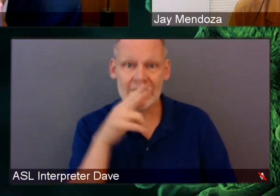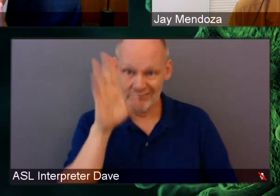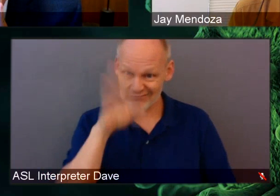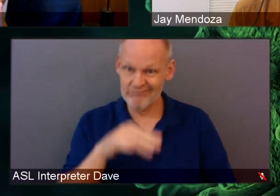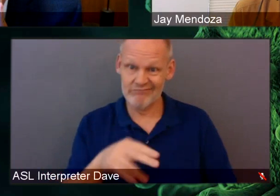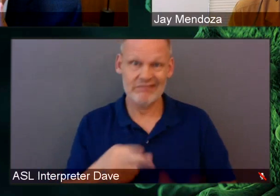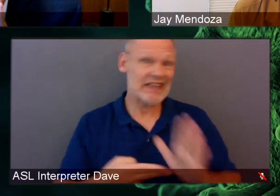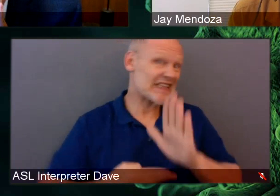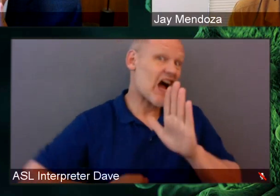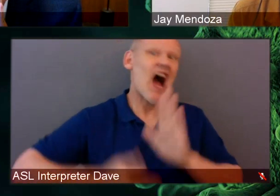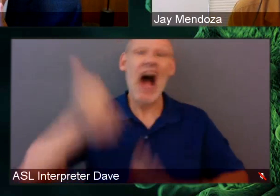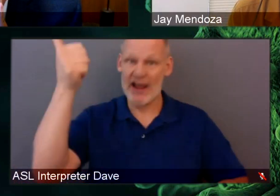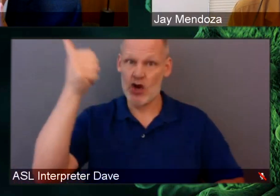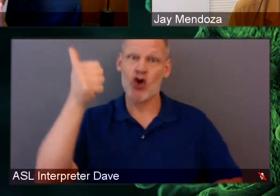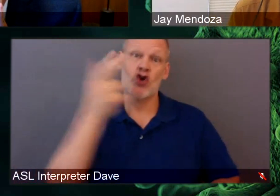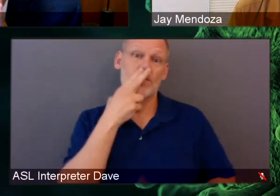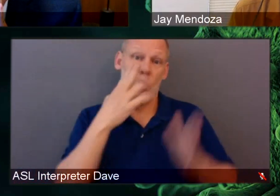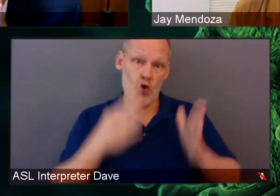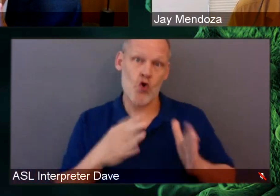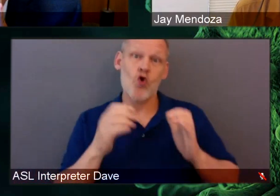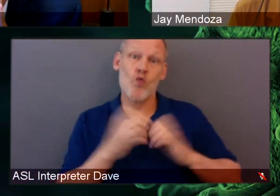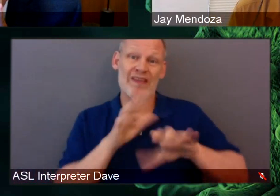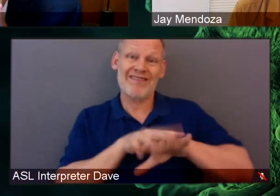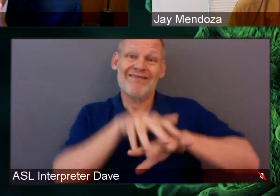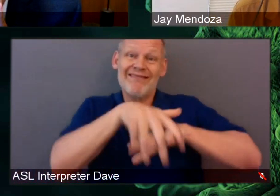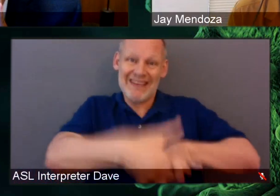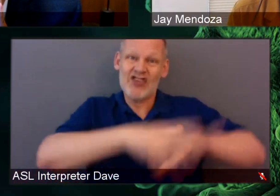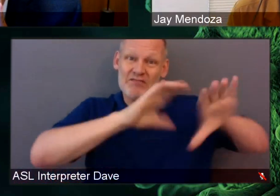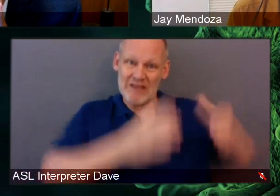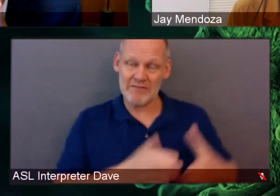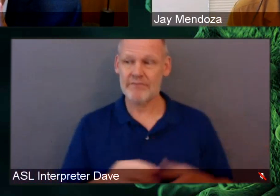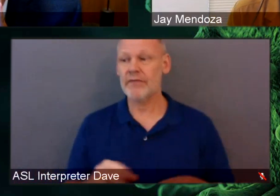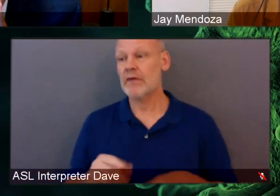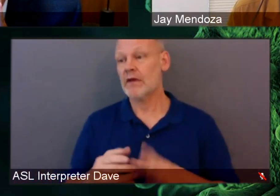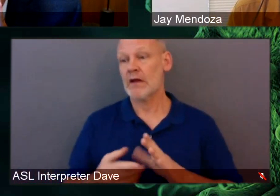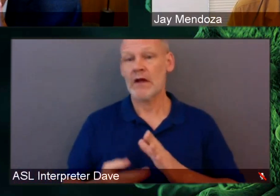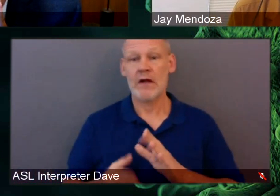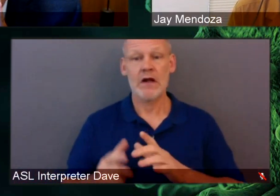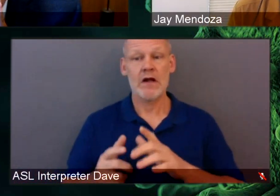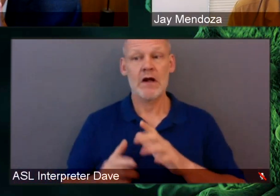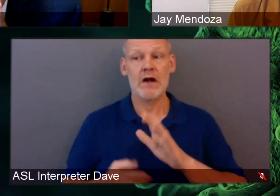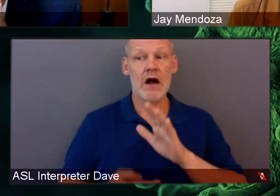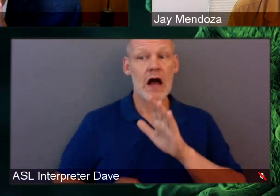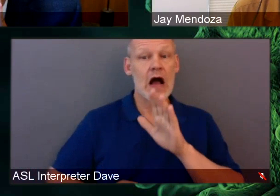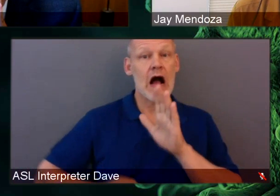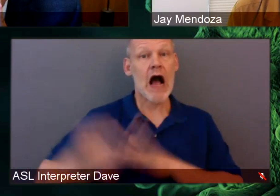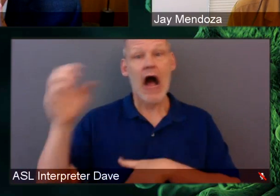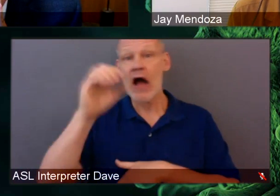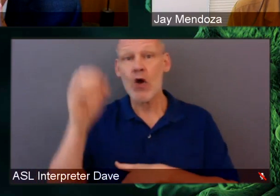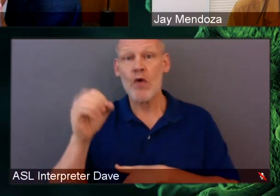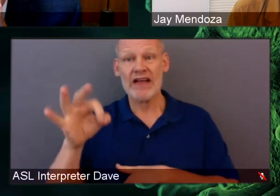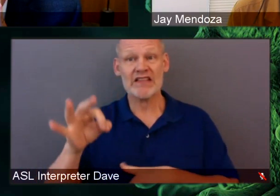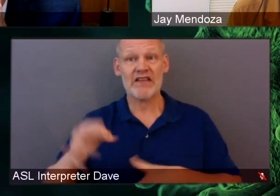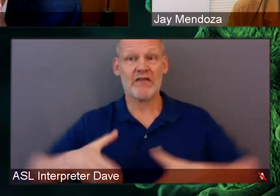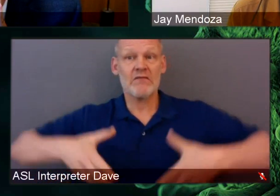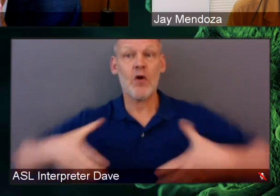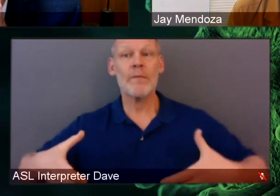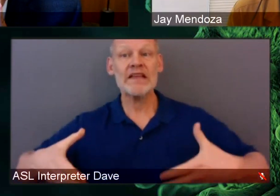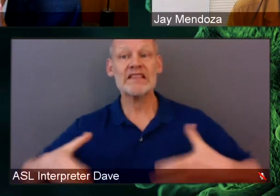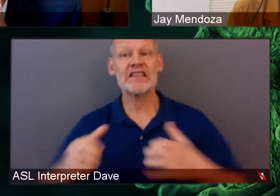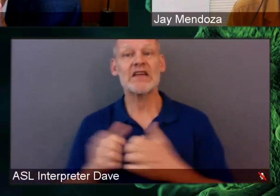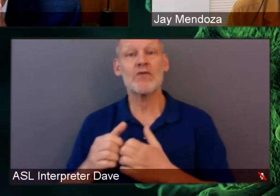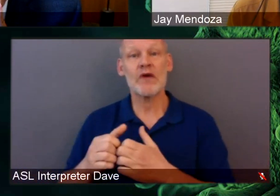indigenous populations. There are also higher rates of obesity among Hispanics,